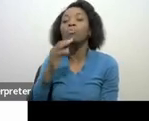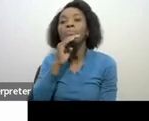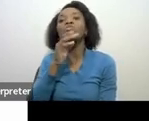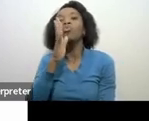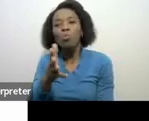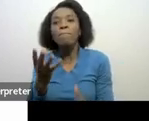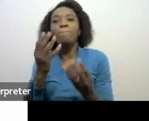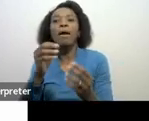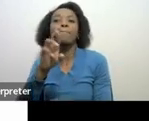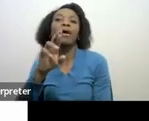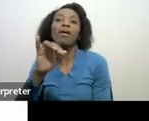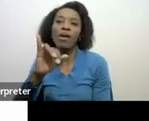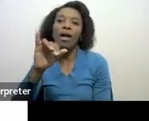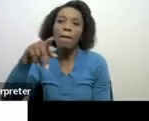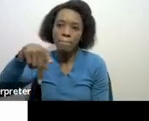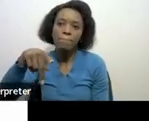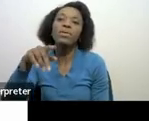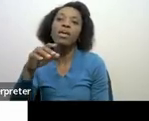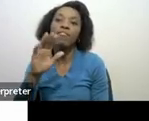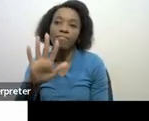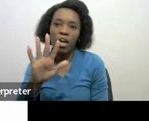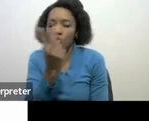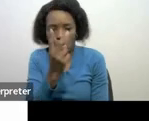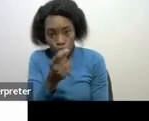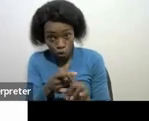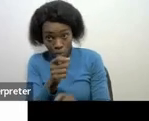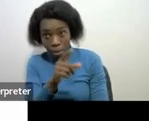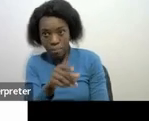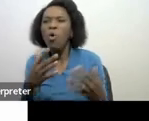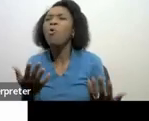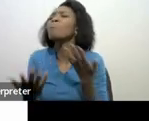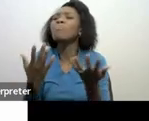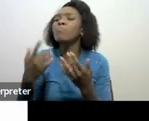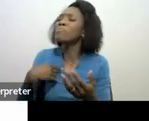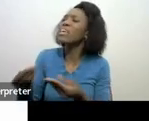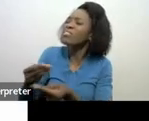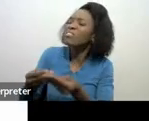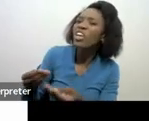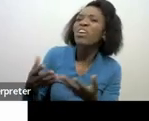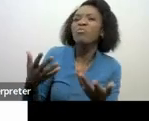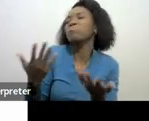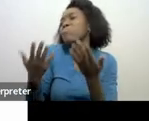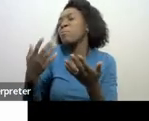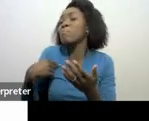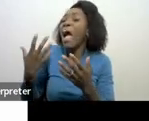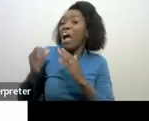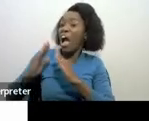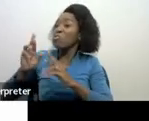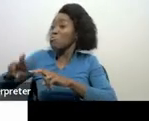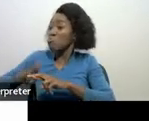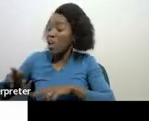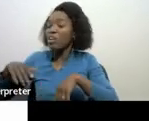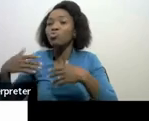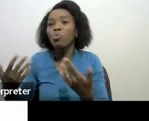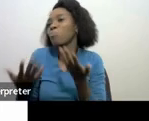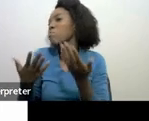if you have any extra incomes from trading activities you might have rental incomes you might be a sole proprietor where you're running your own